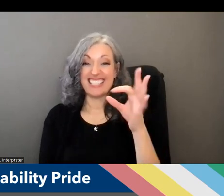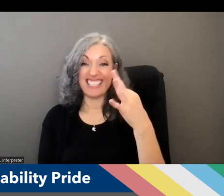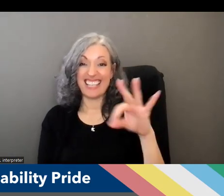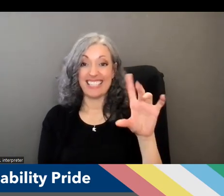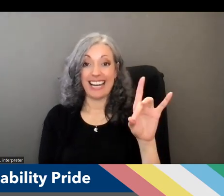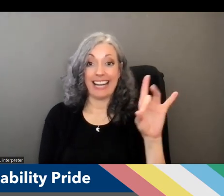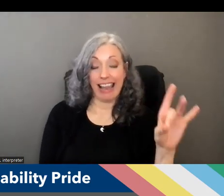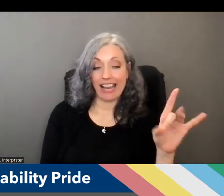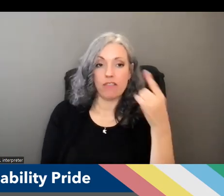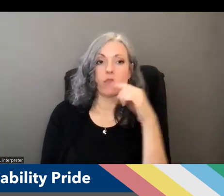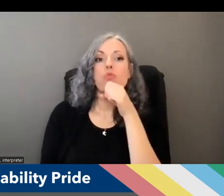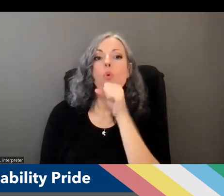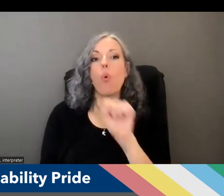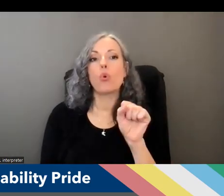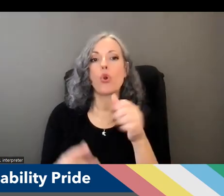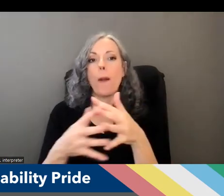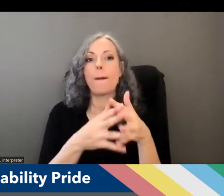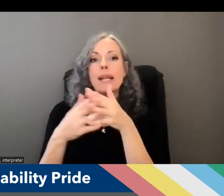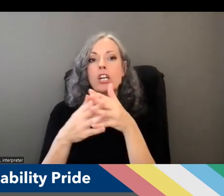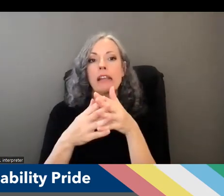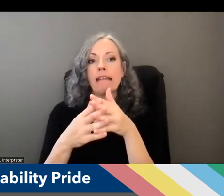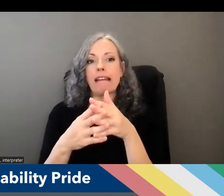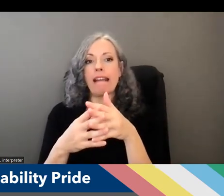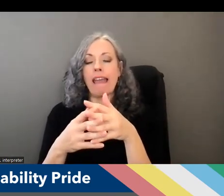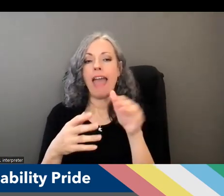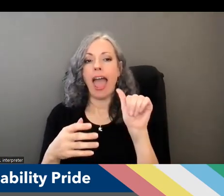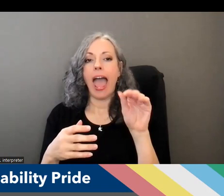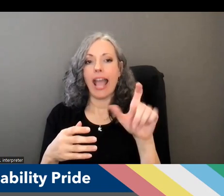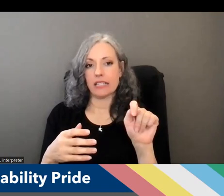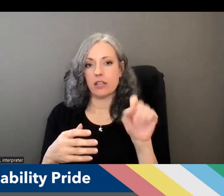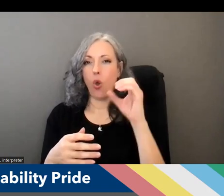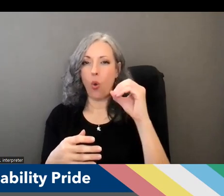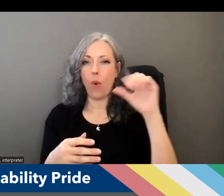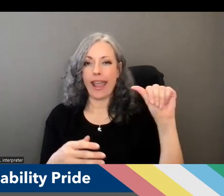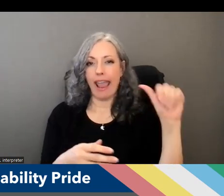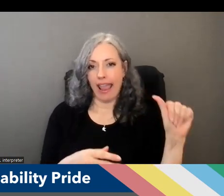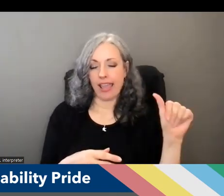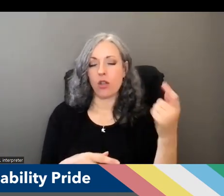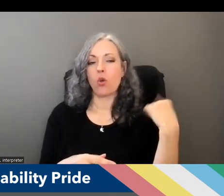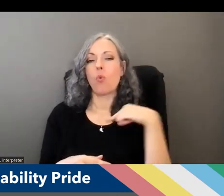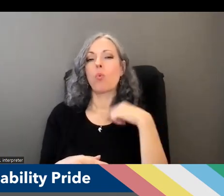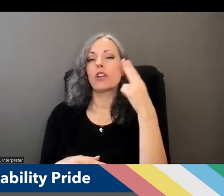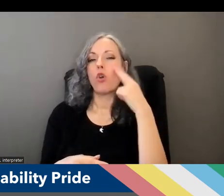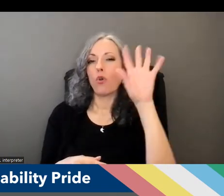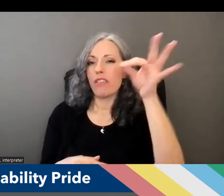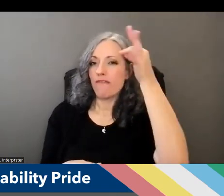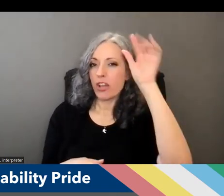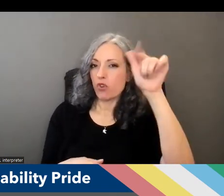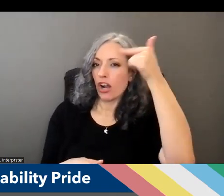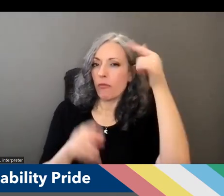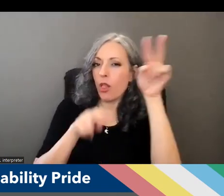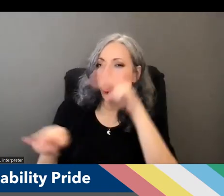older americans act we know that the federal government is also looking at how triple a's